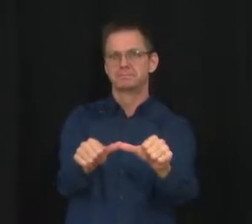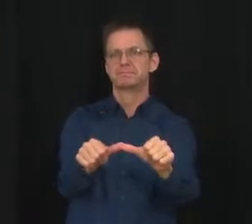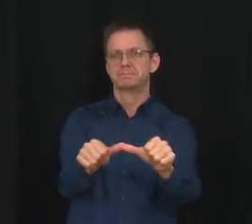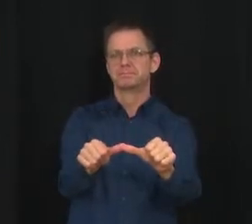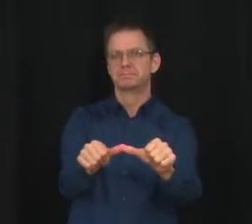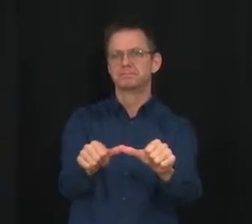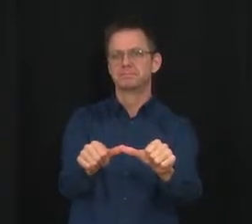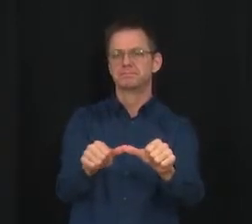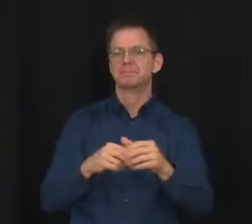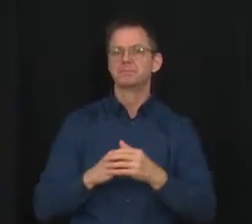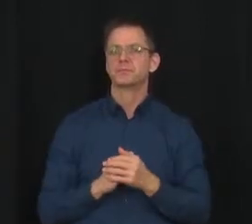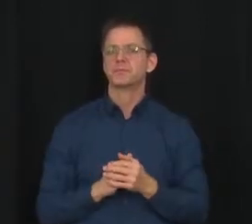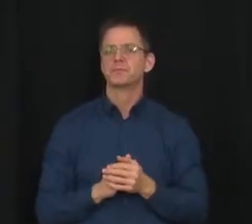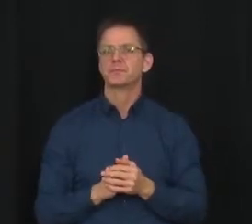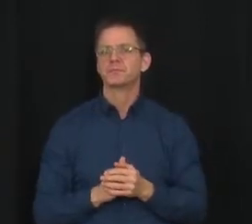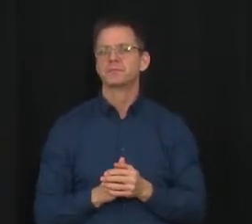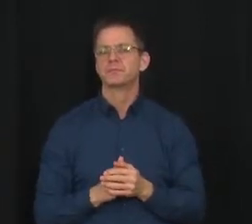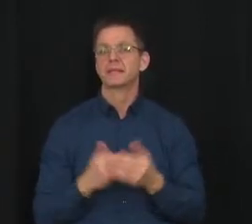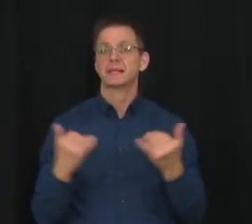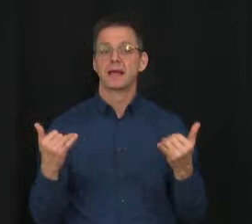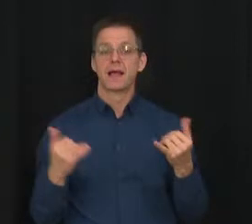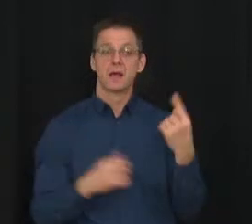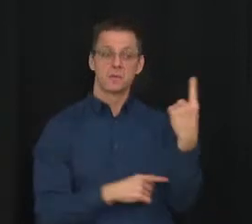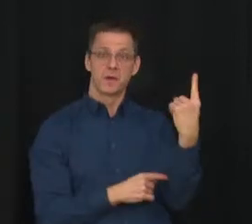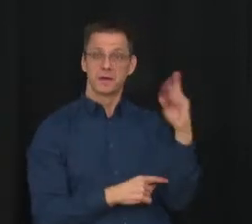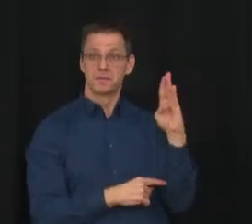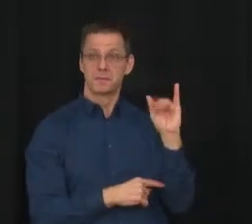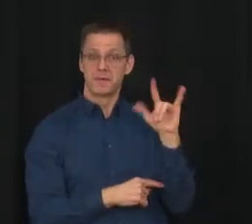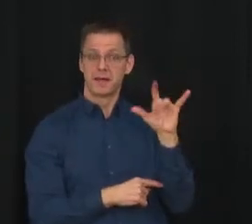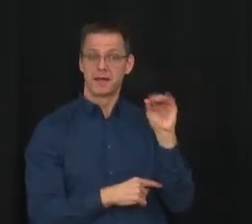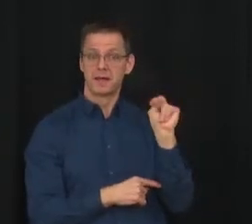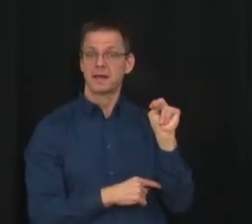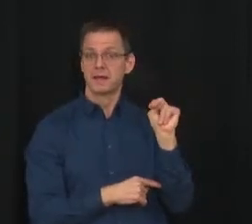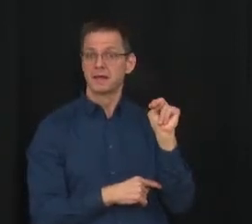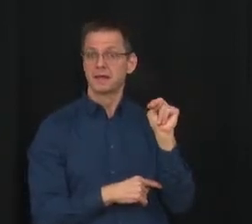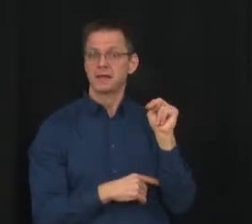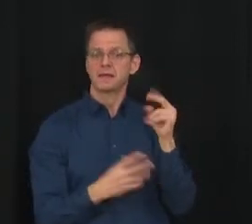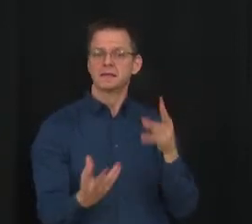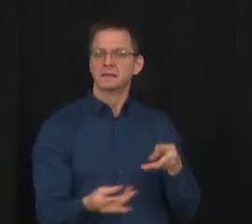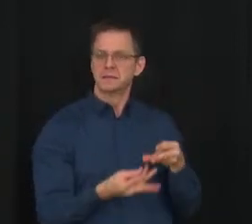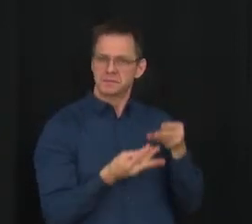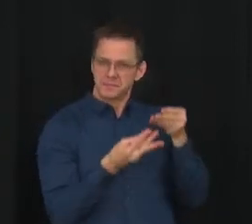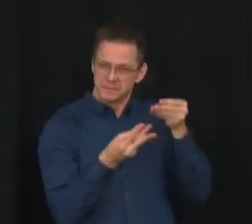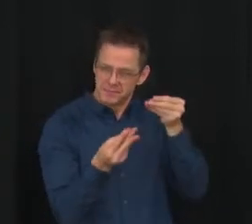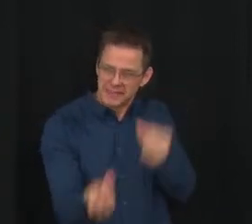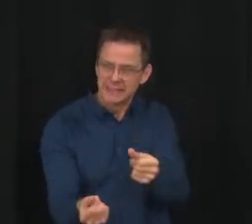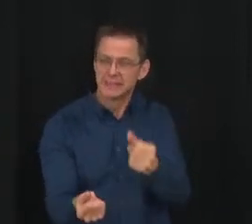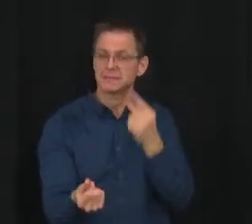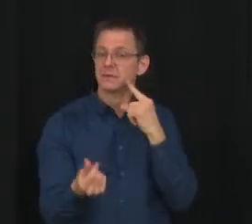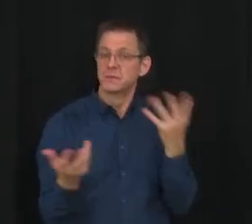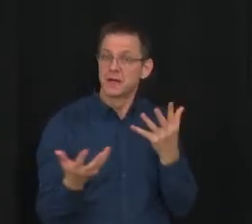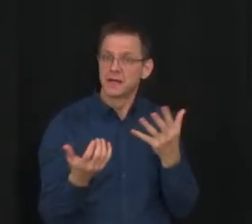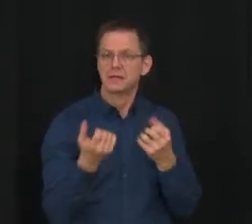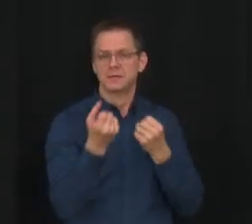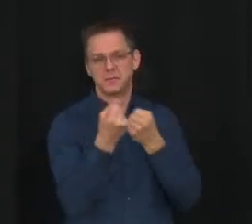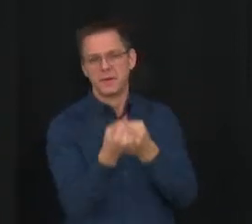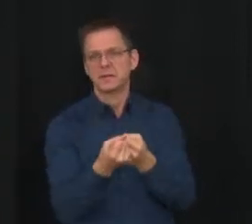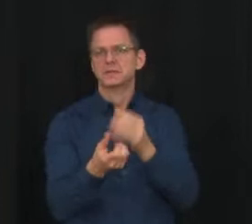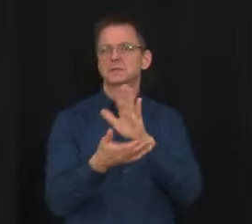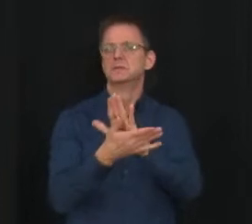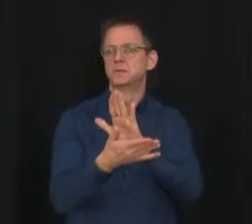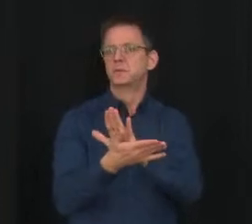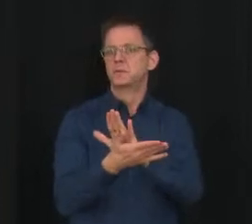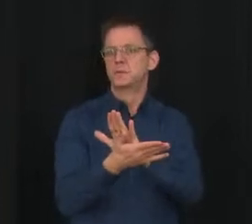in taxpayer funding to help schools deal with COVID-19, which includes $130 million in COVID